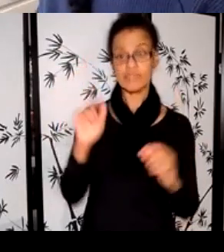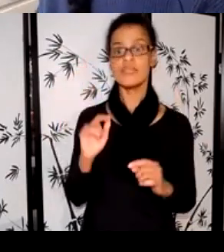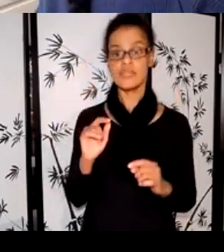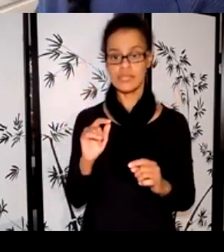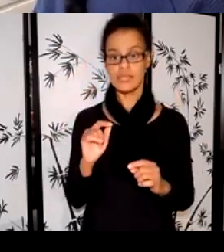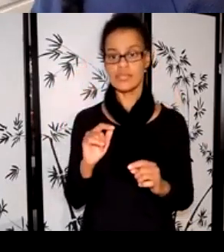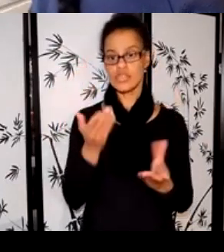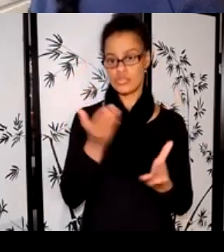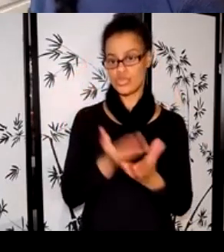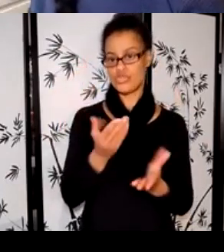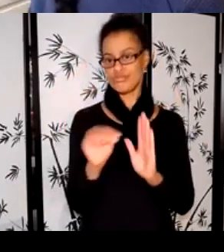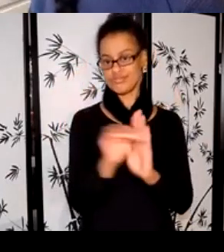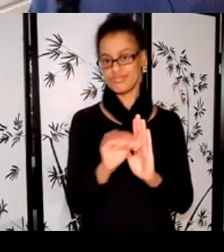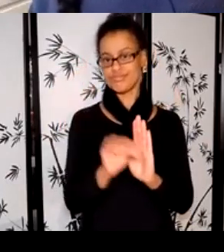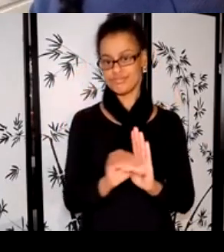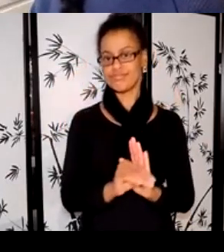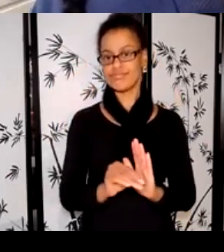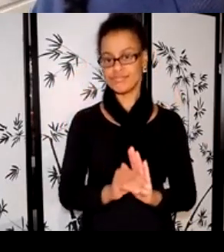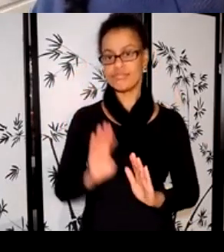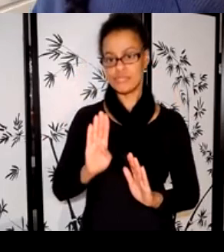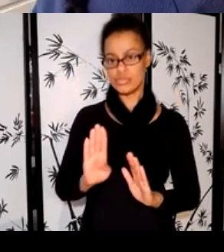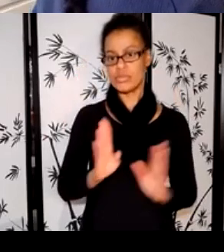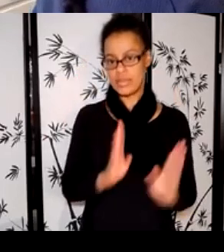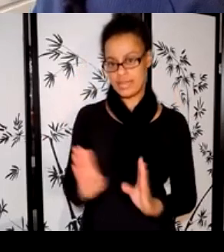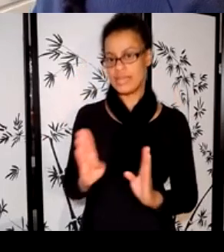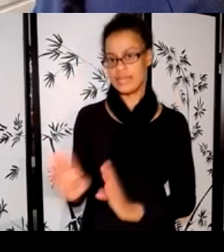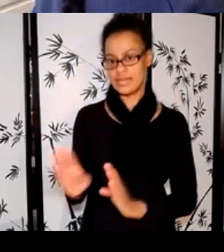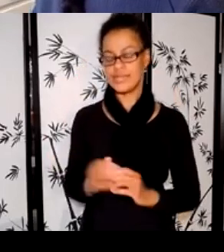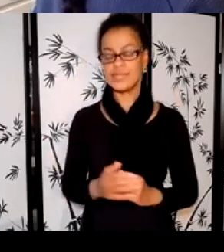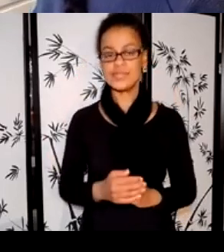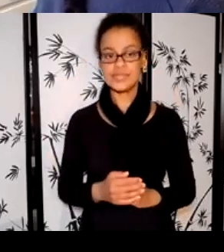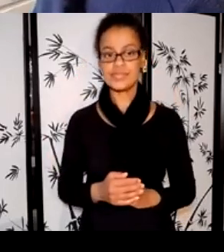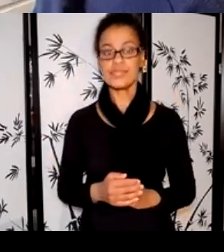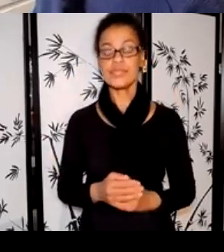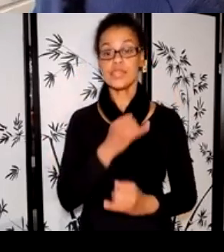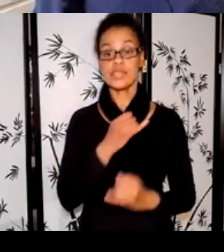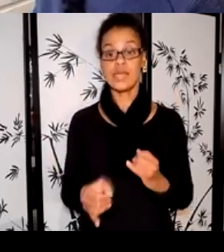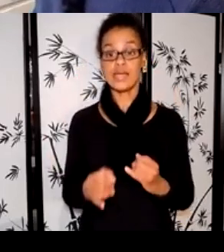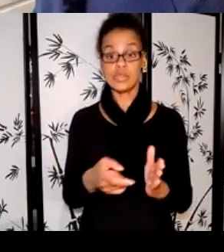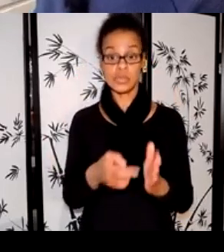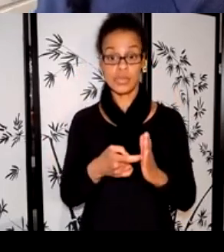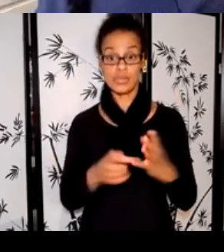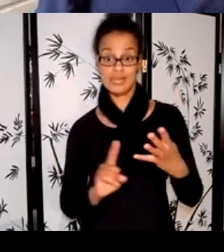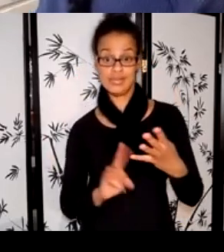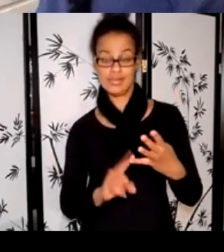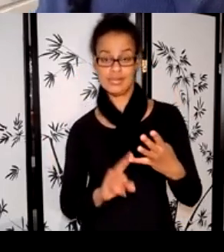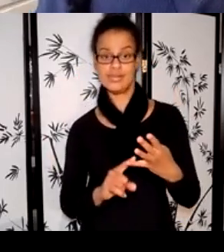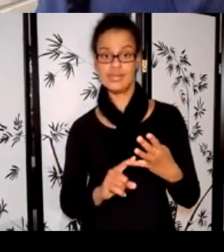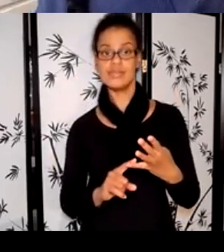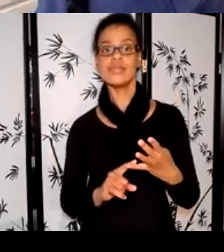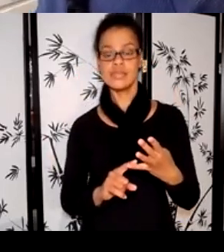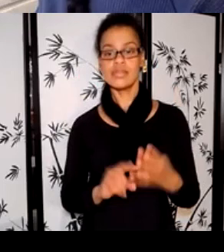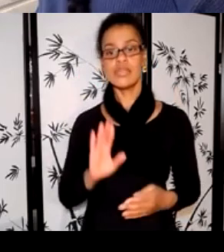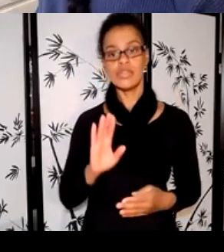And the last one, the application has clear, detailed, and thoughtful responses, and includes all the relevant